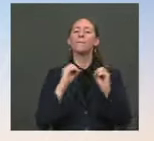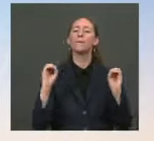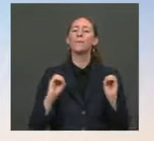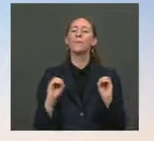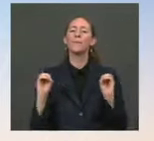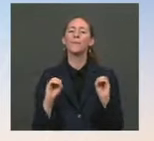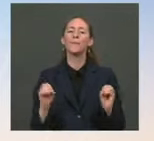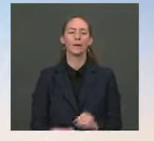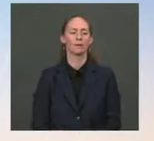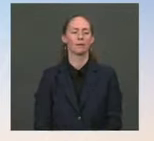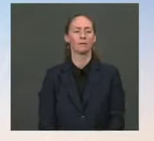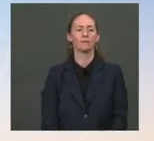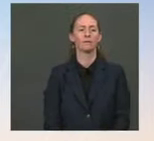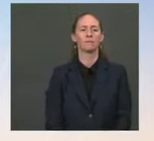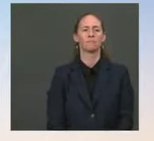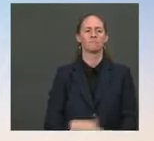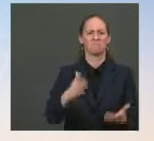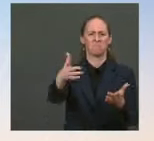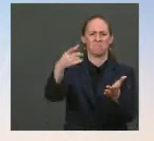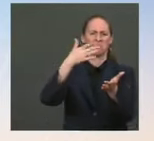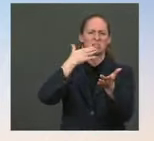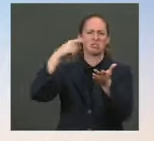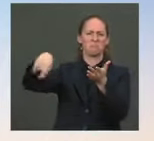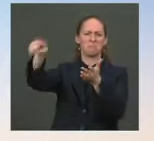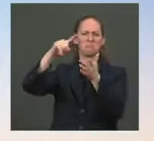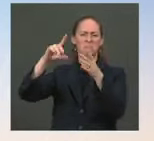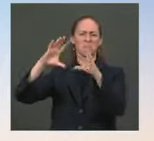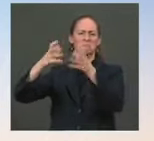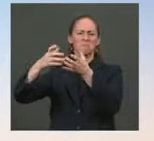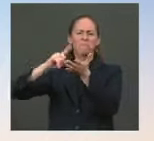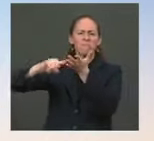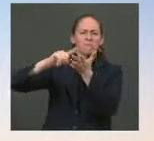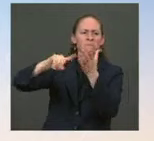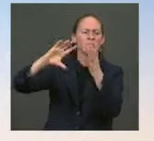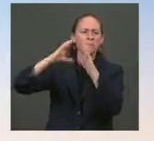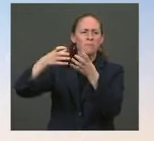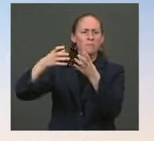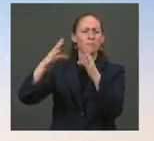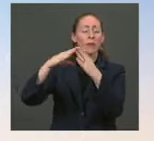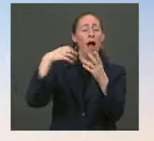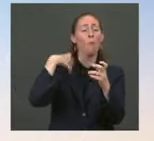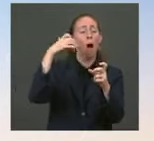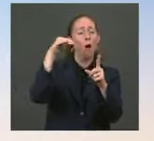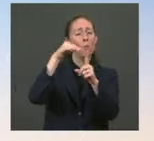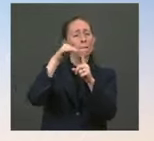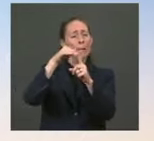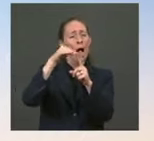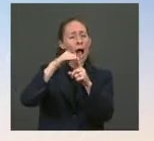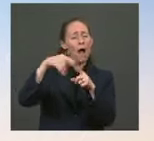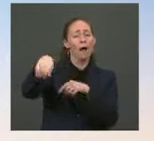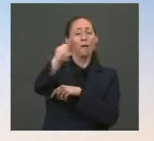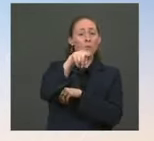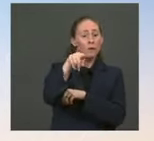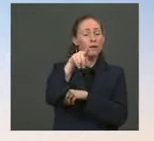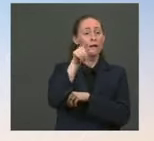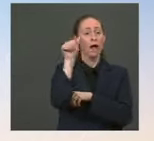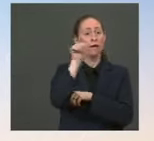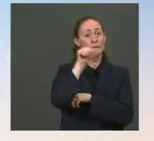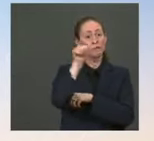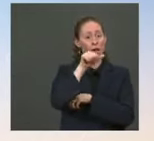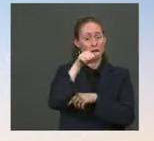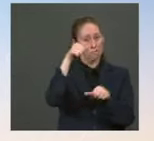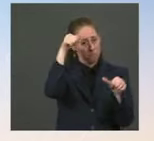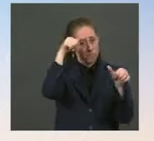speak to that. So I'd point you to them. I'd remind you that as it relates to Bagram, there was a decision made to